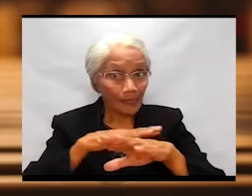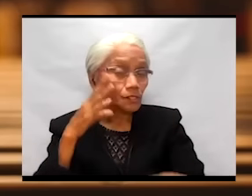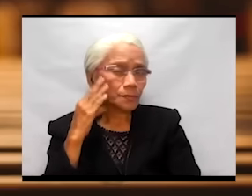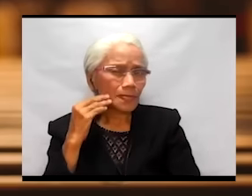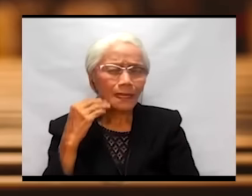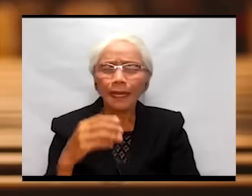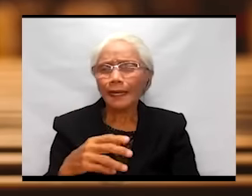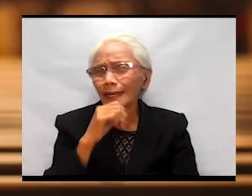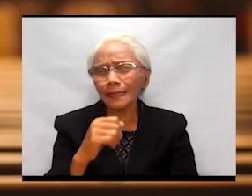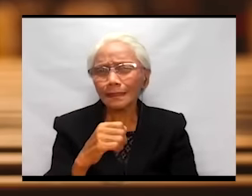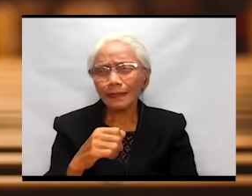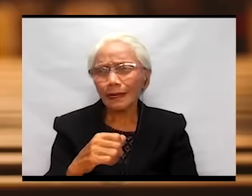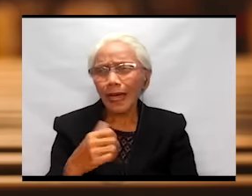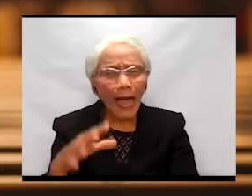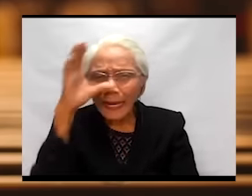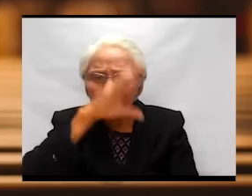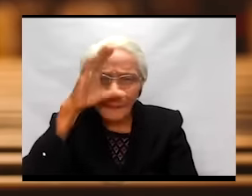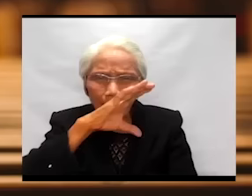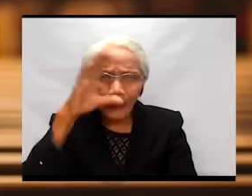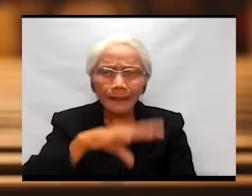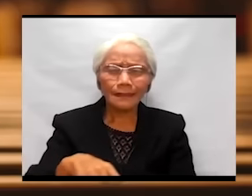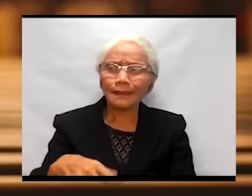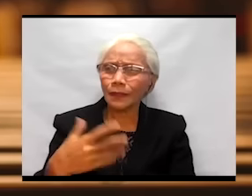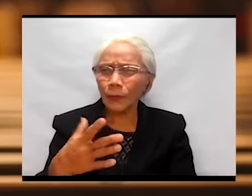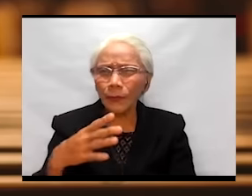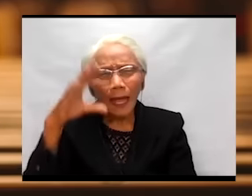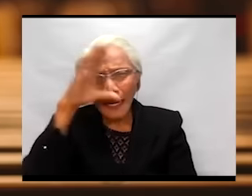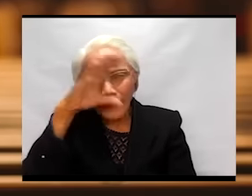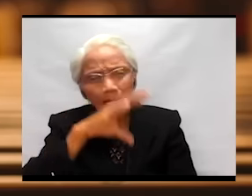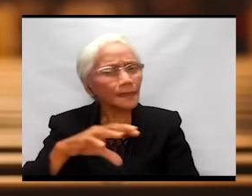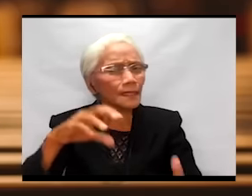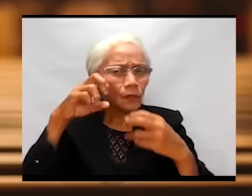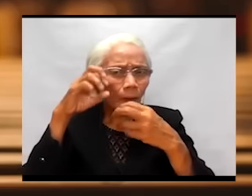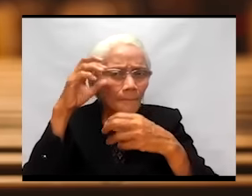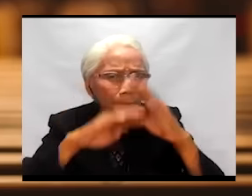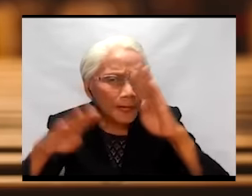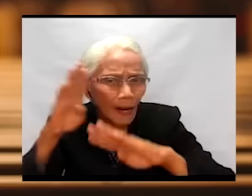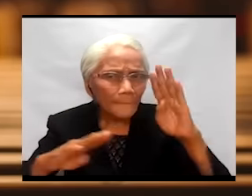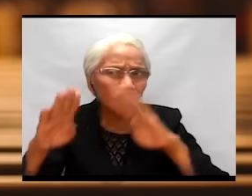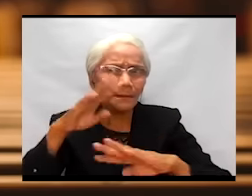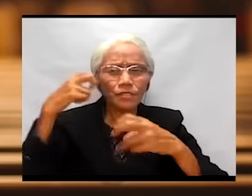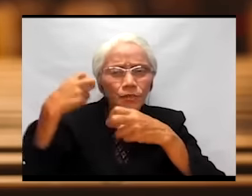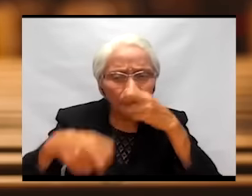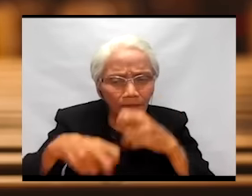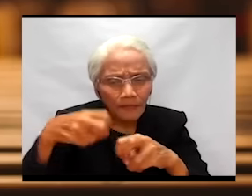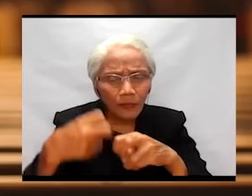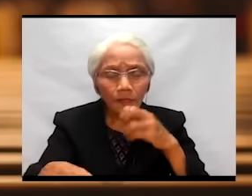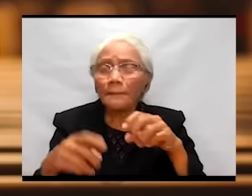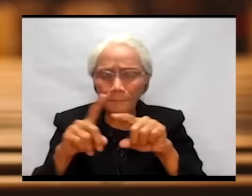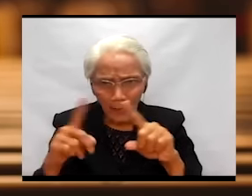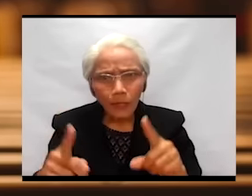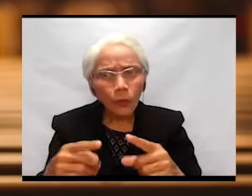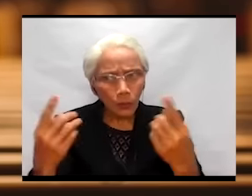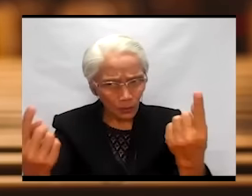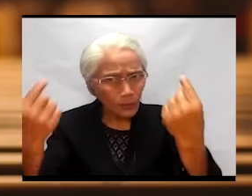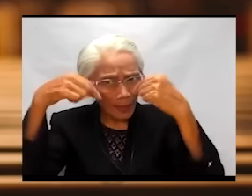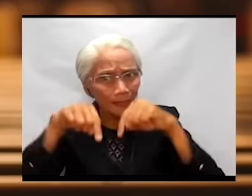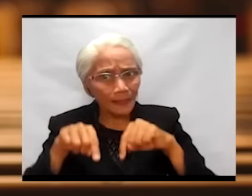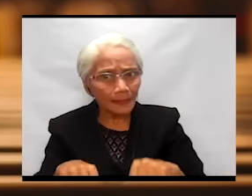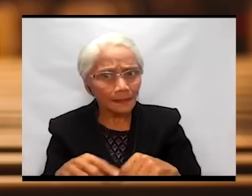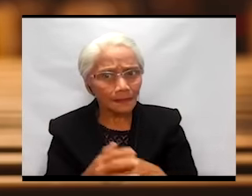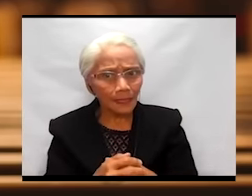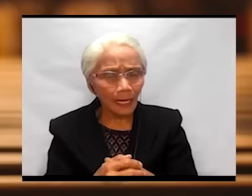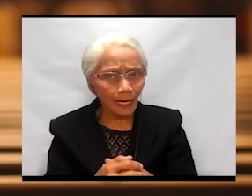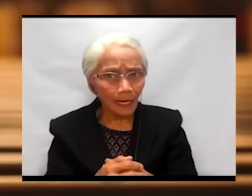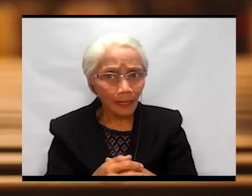will look for problems, not that we will look for difficulties, but they come. When they come, the dryness, the